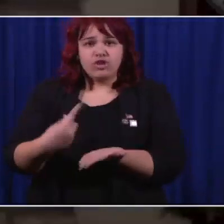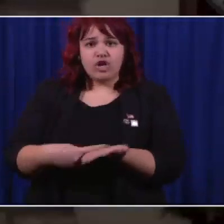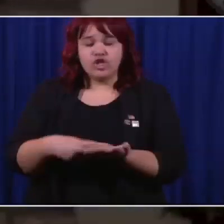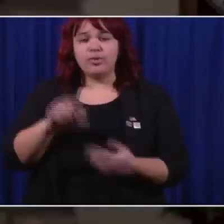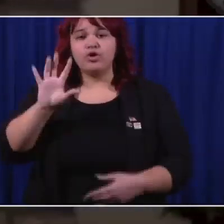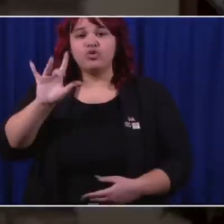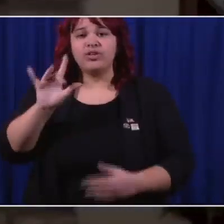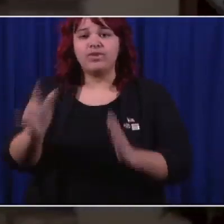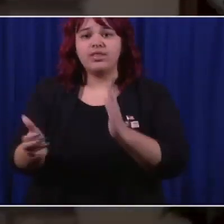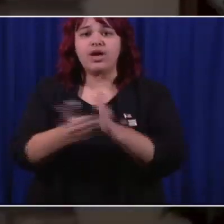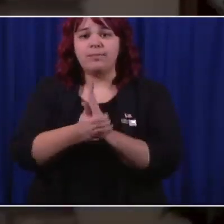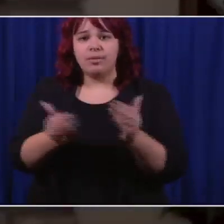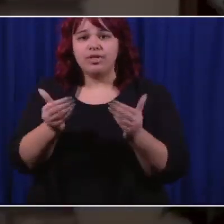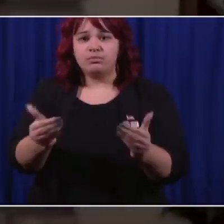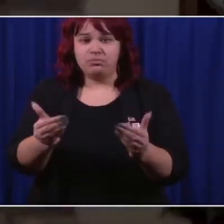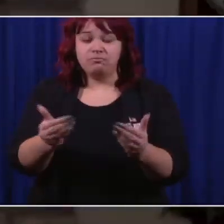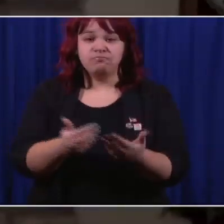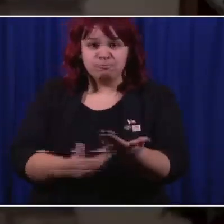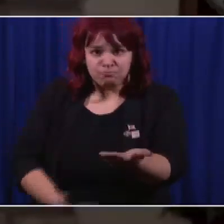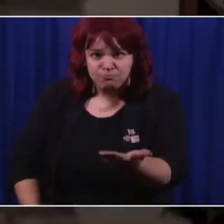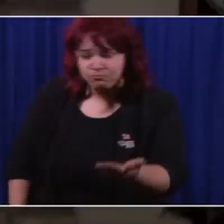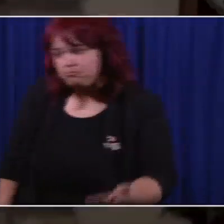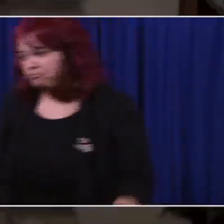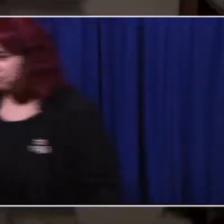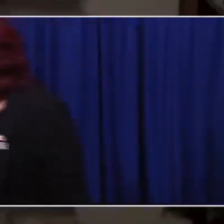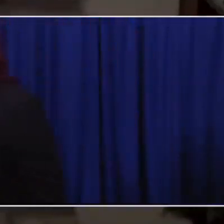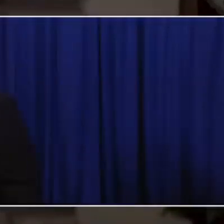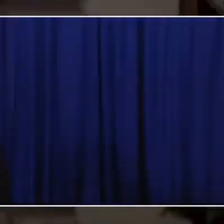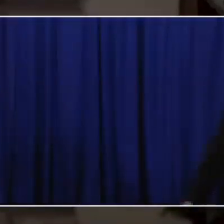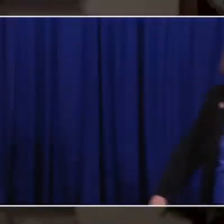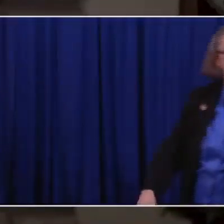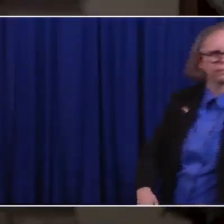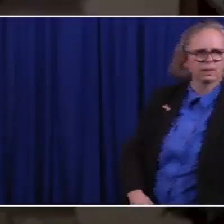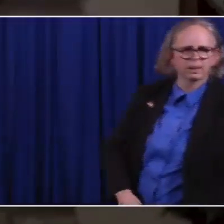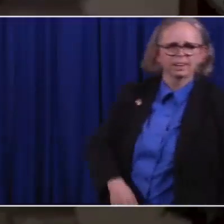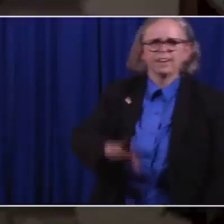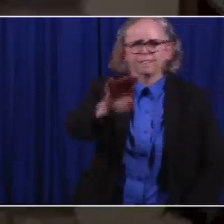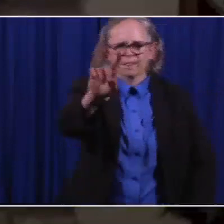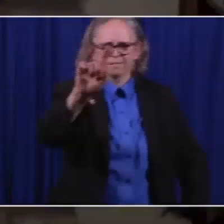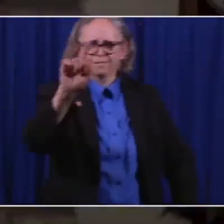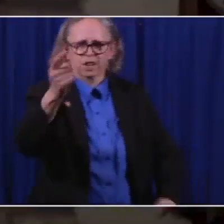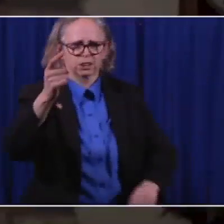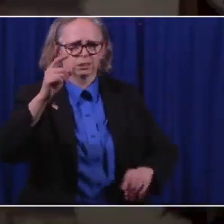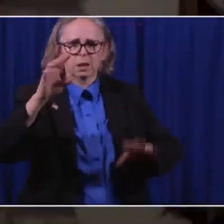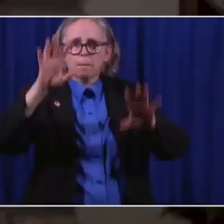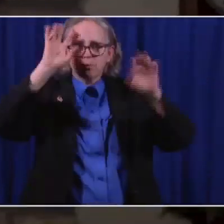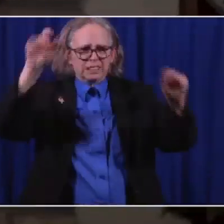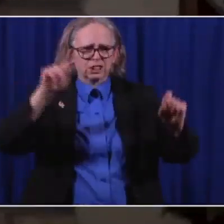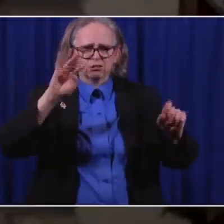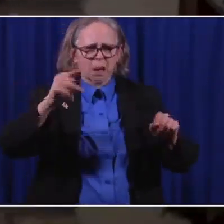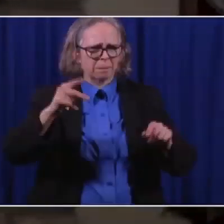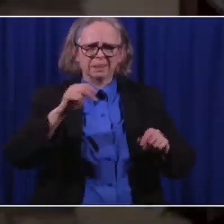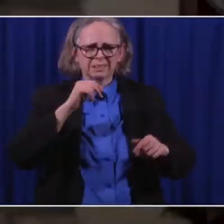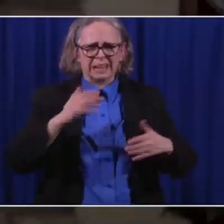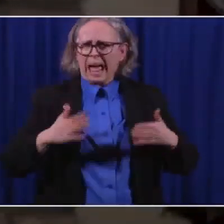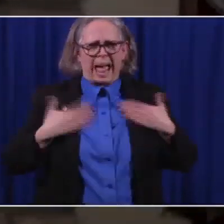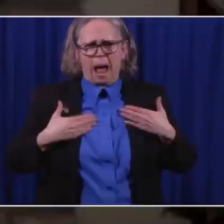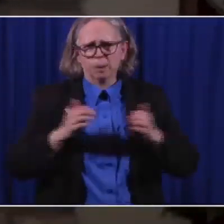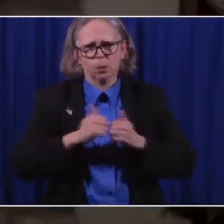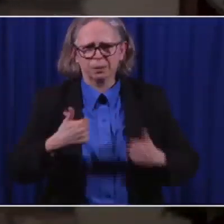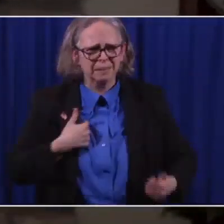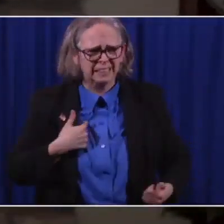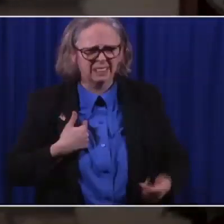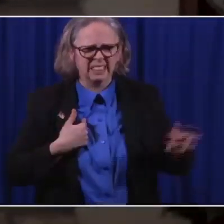First of all, if you recall, President Trump wasn't too happy with me. did a tweet about